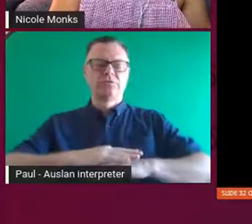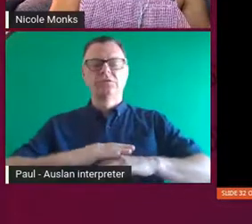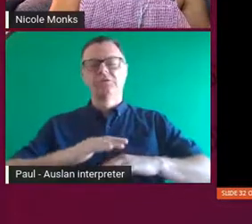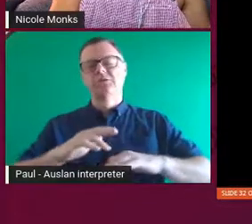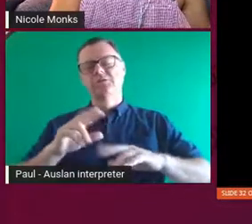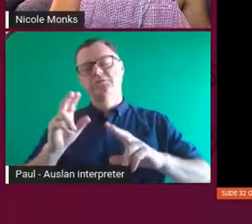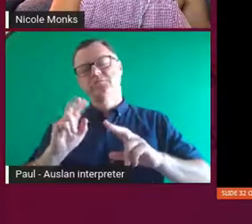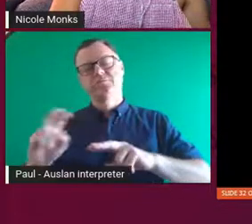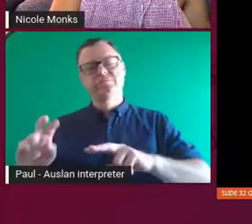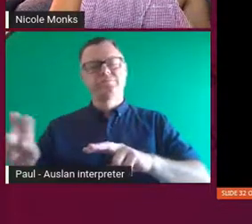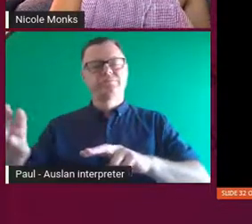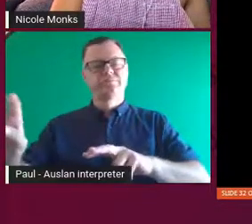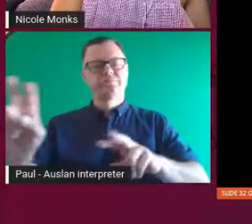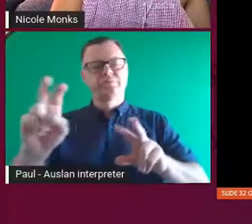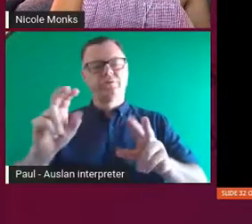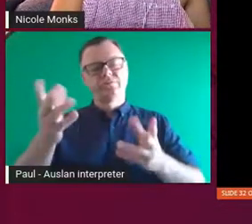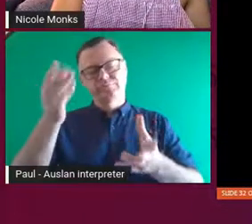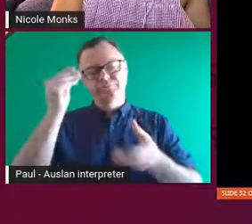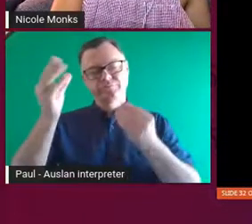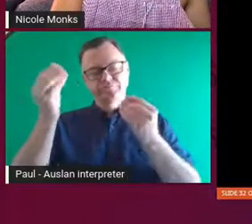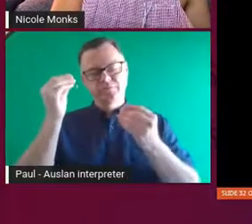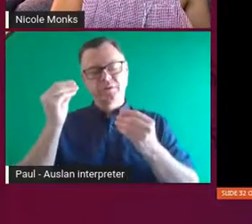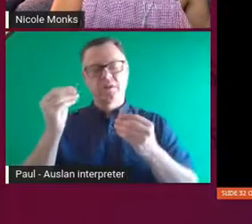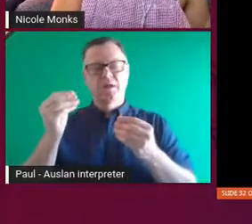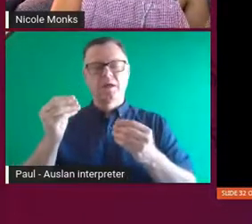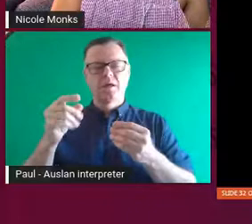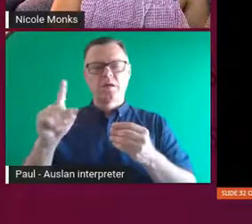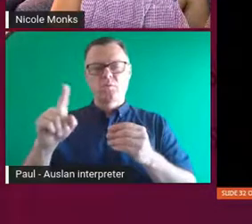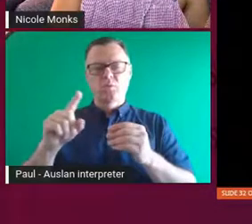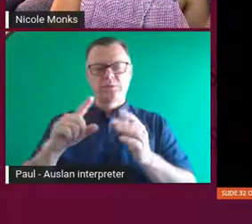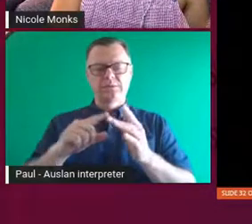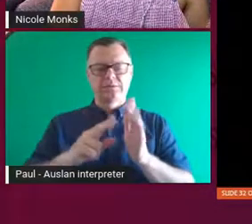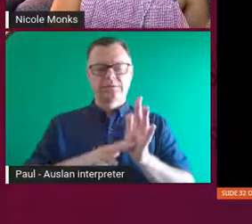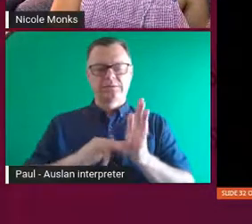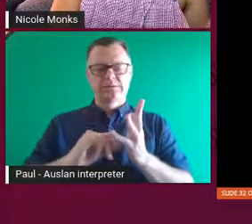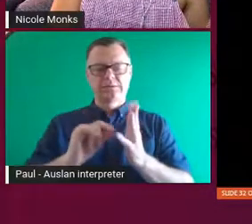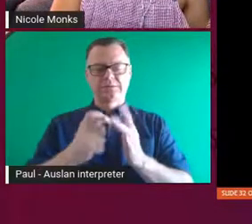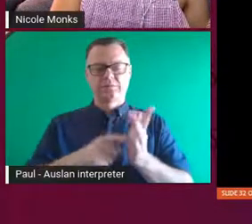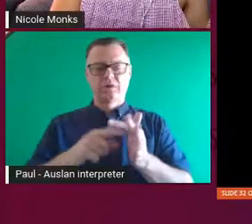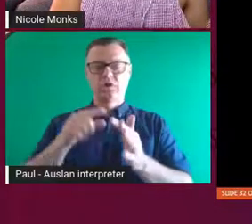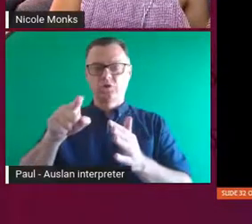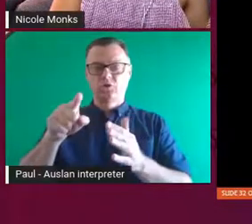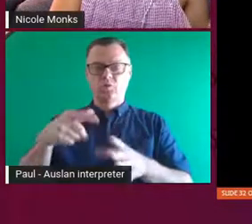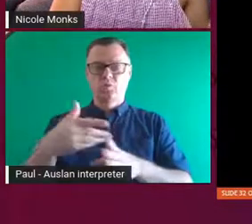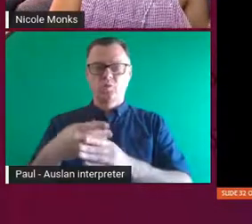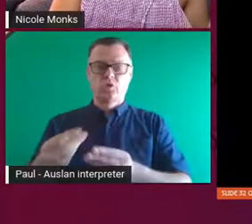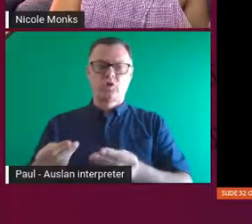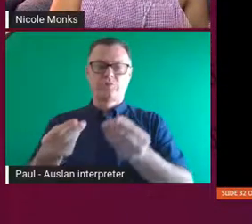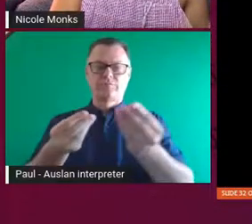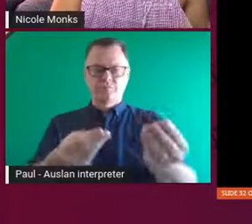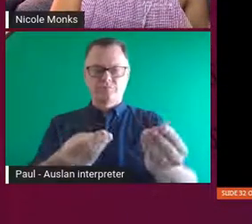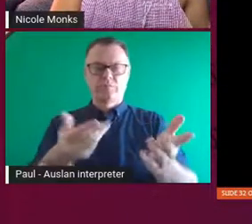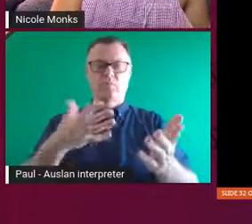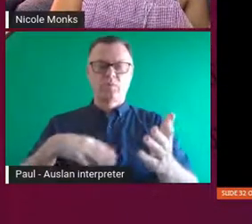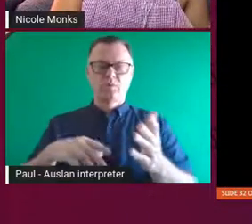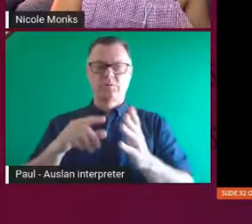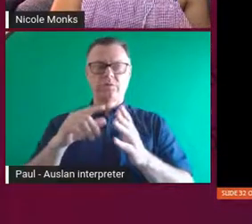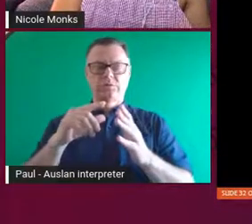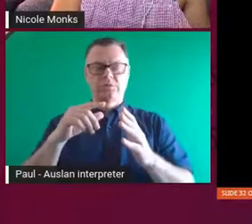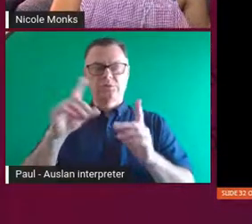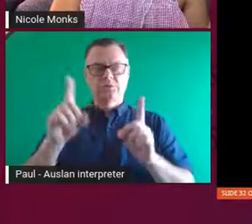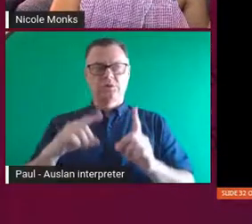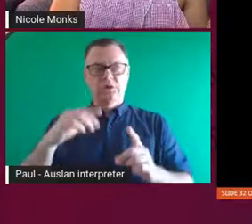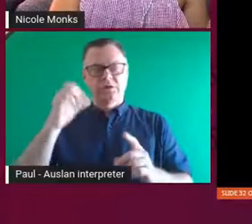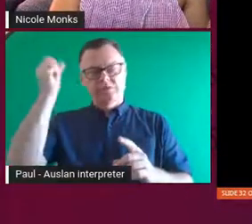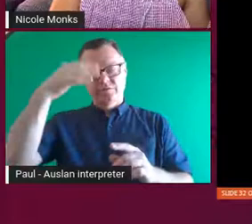And we were so excited when we first saw your work, when you submitted work for the Design Fringe Commission. So could you tell us a